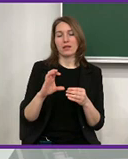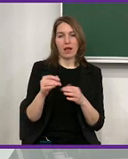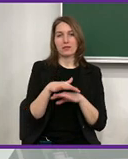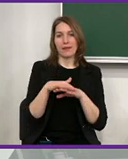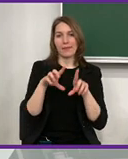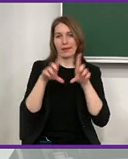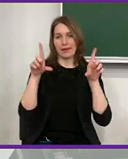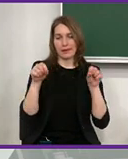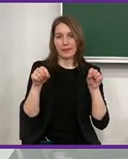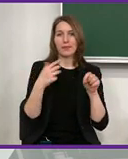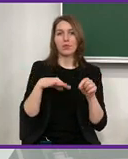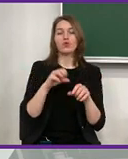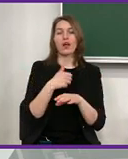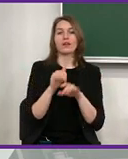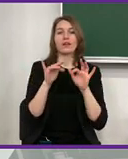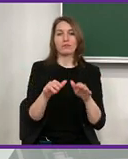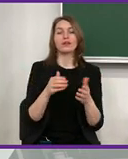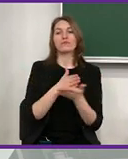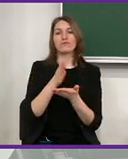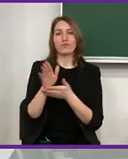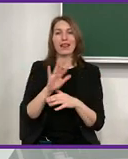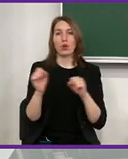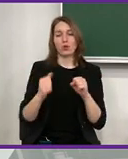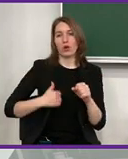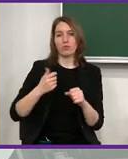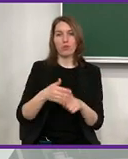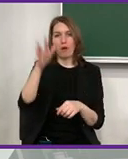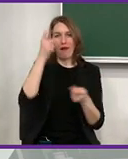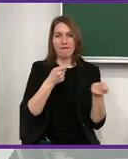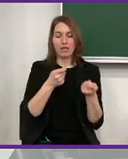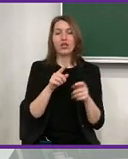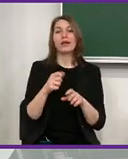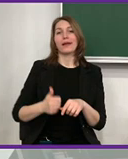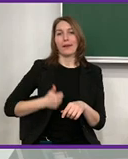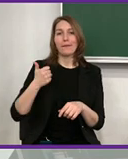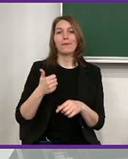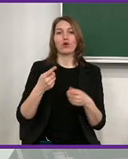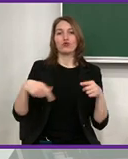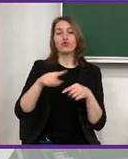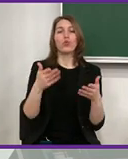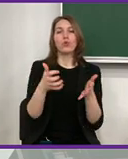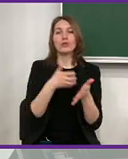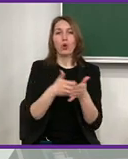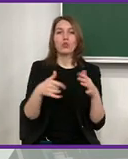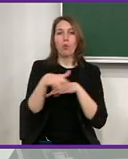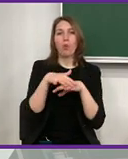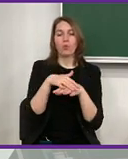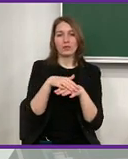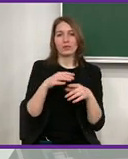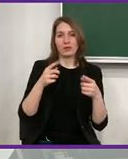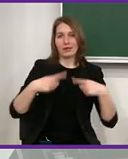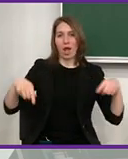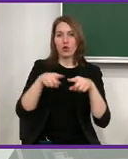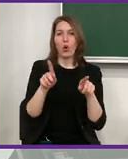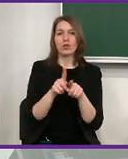Latvia, we would be considered a large company. We mostly deal with management of a mobile